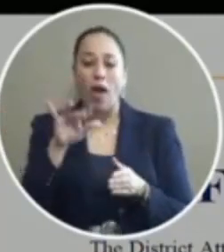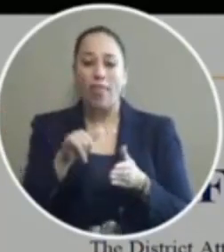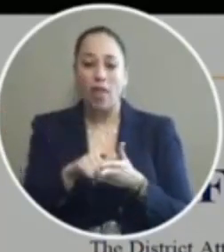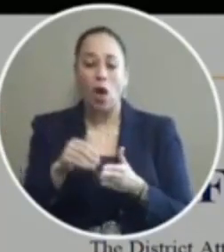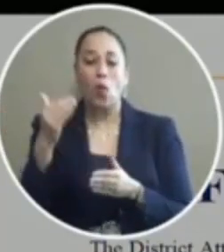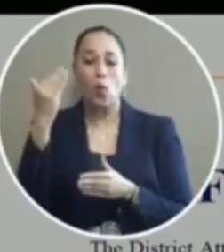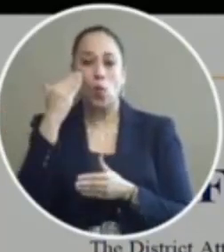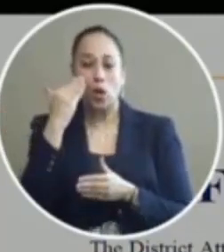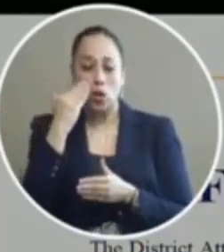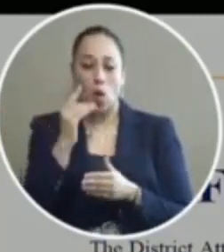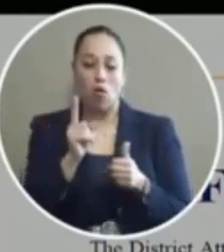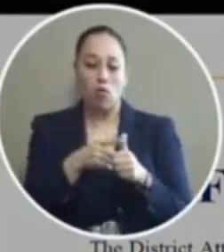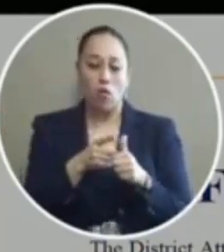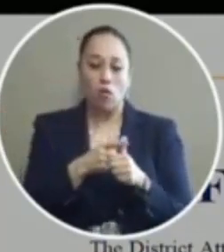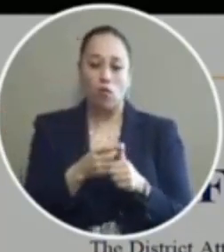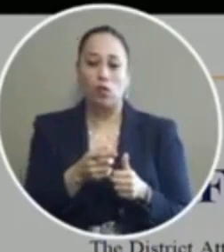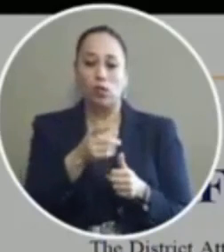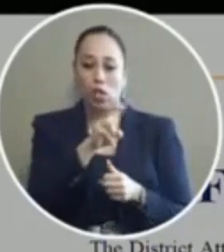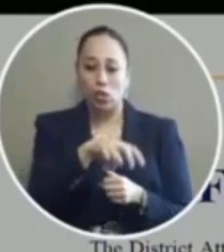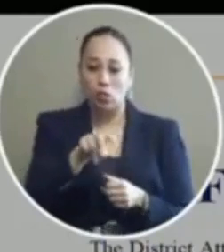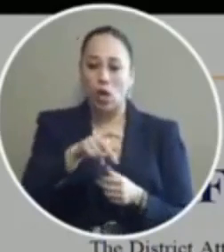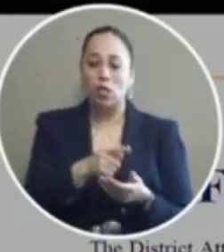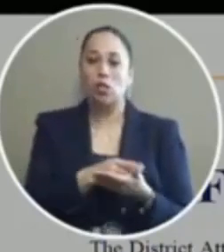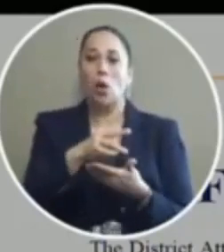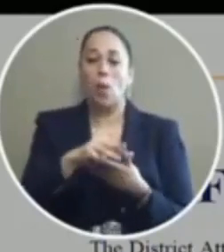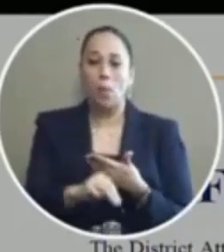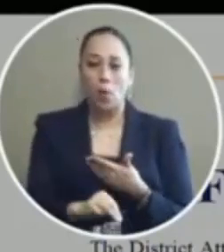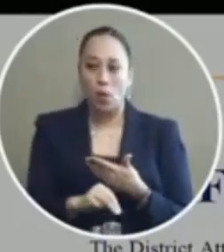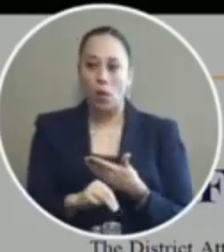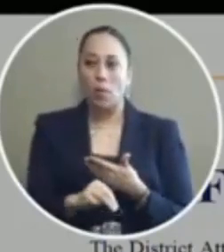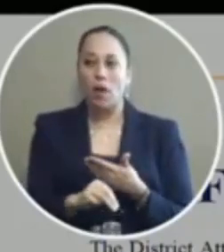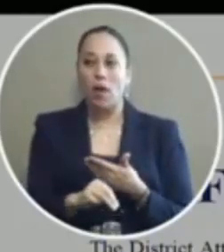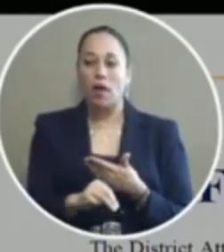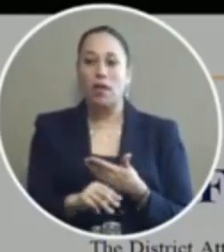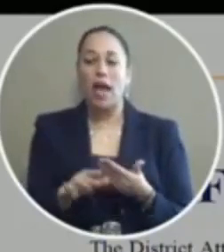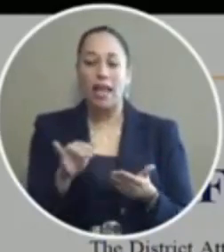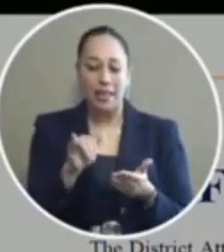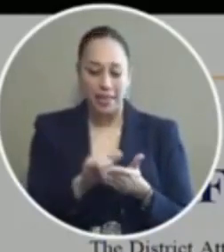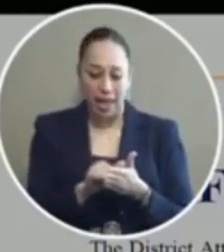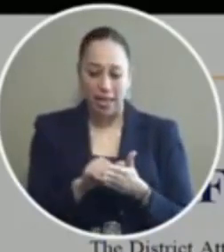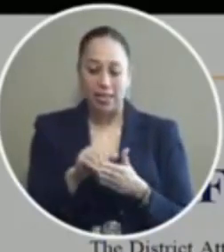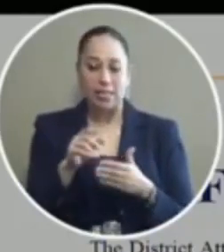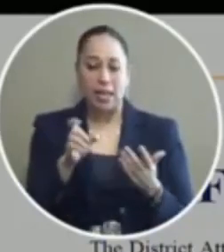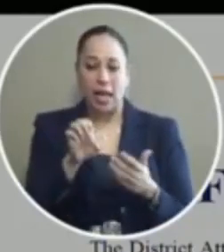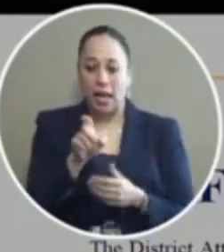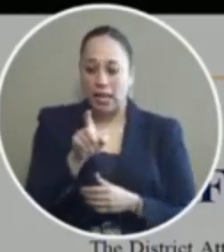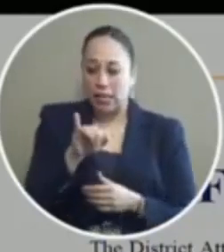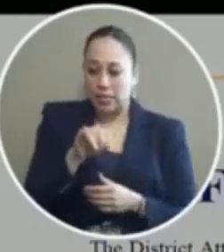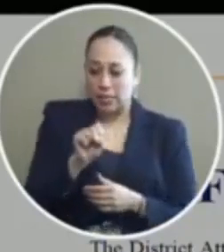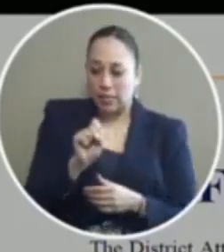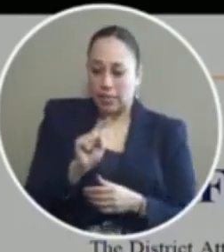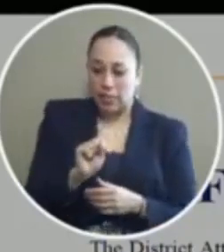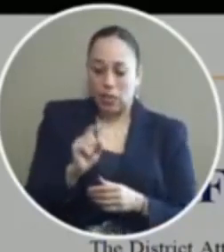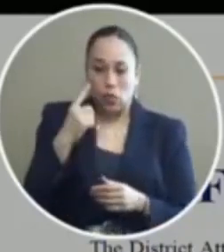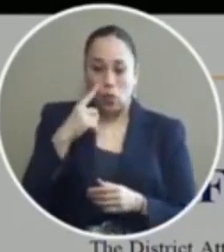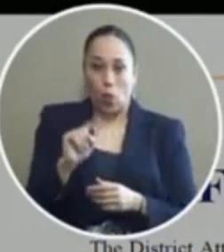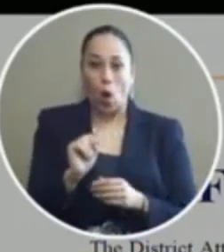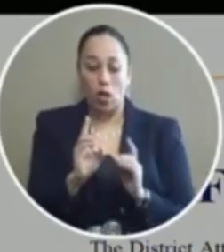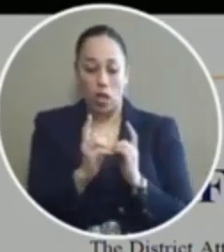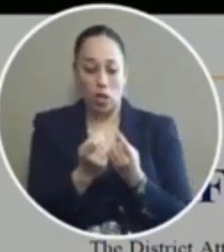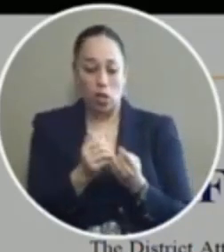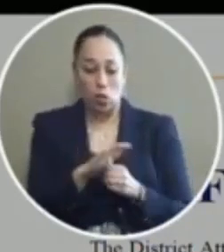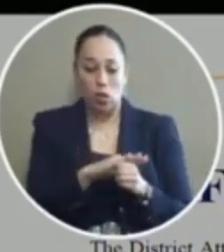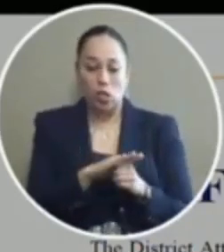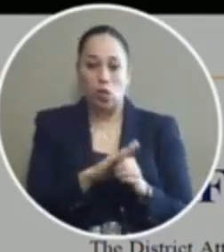mirrors the first chance program and the first chance program has been at this existence with an MOU and the district attorney's